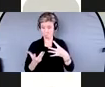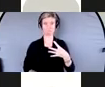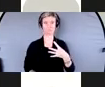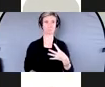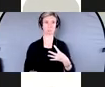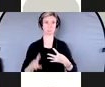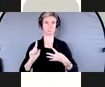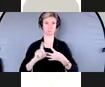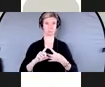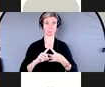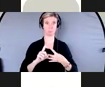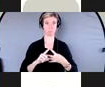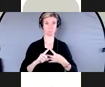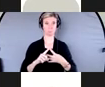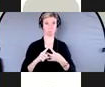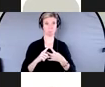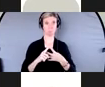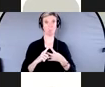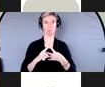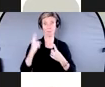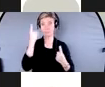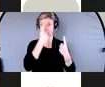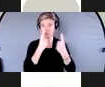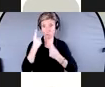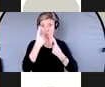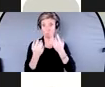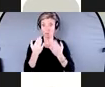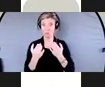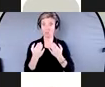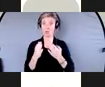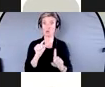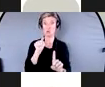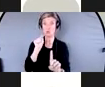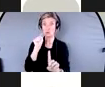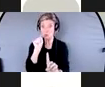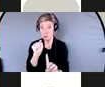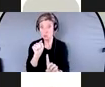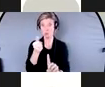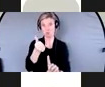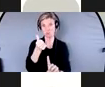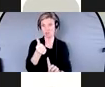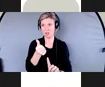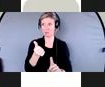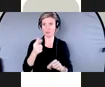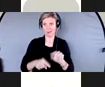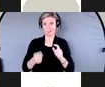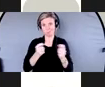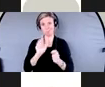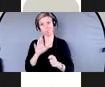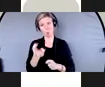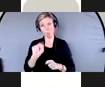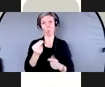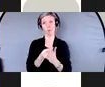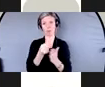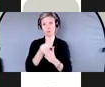the first is to consider the possibility that you may one day become incapable of managing your own finances, become